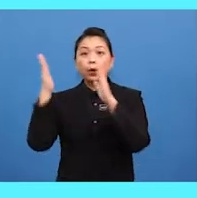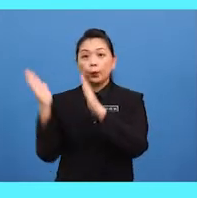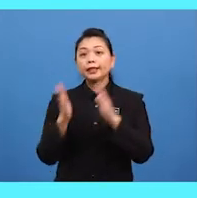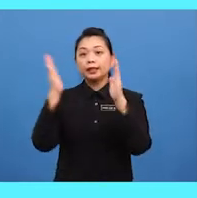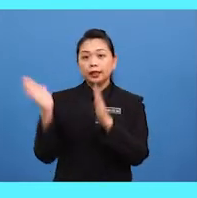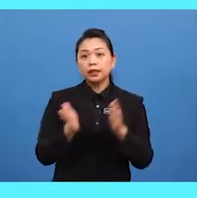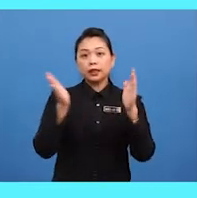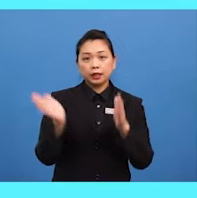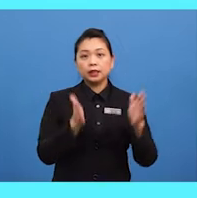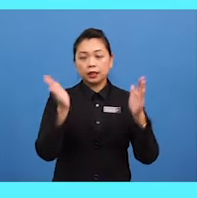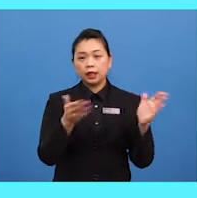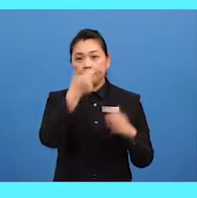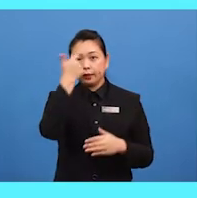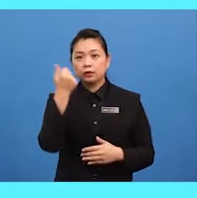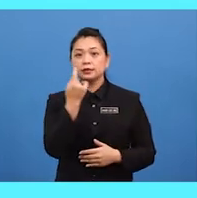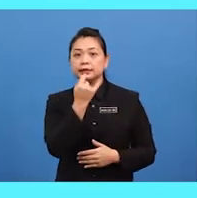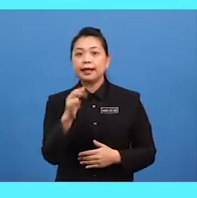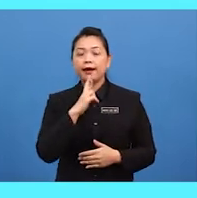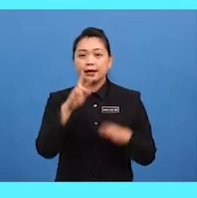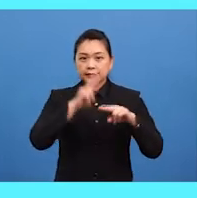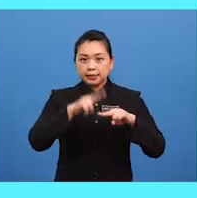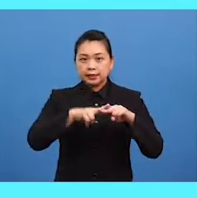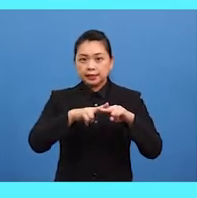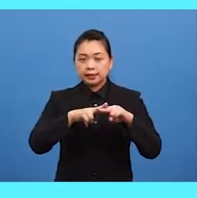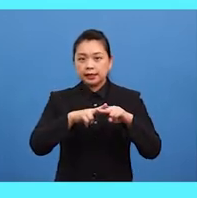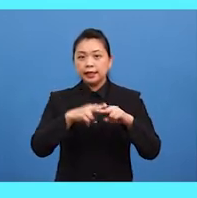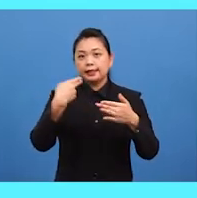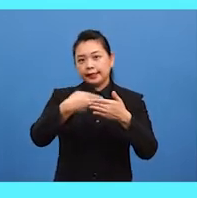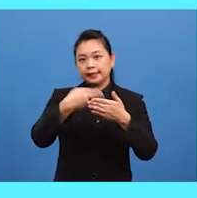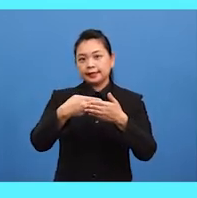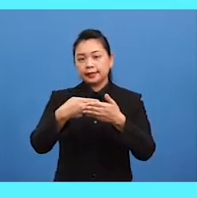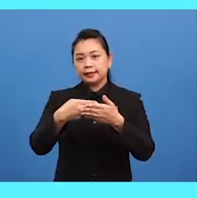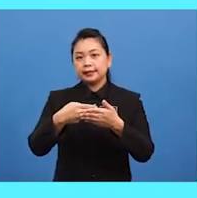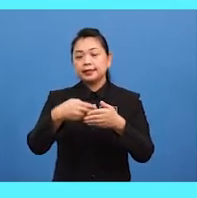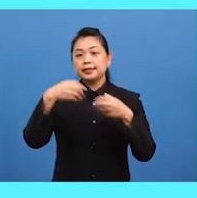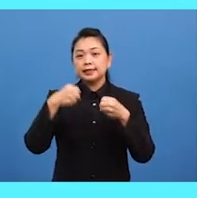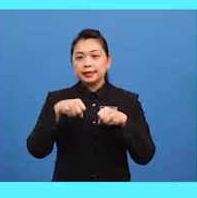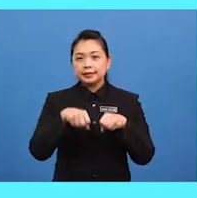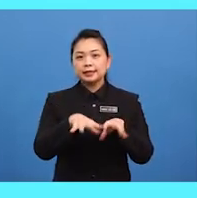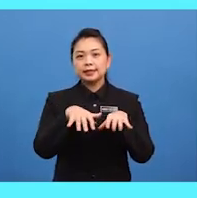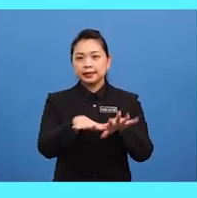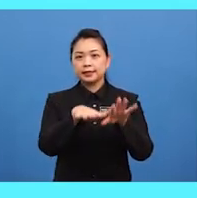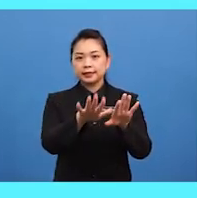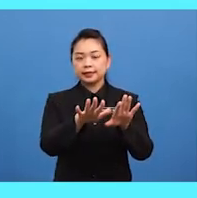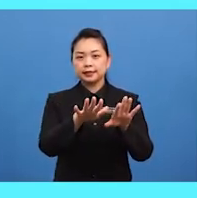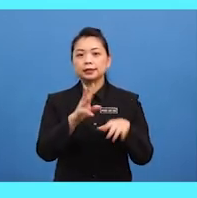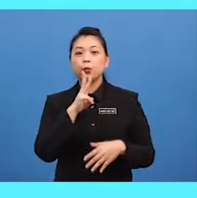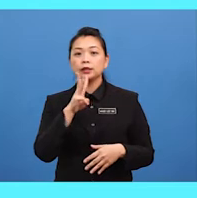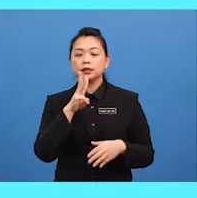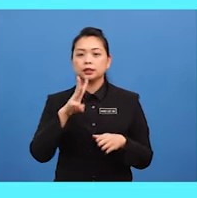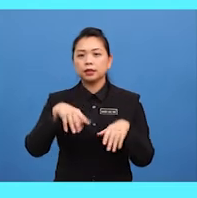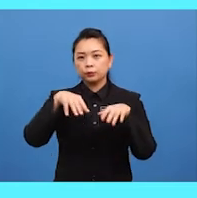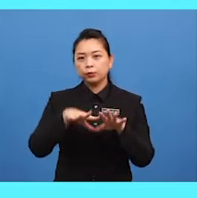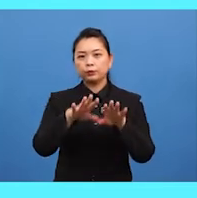they are sitting at the bank near the sea the sea water is moving in ripples